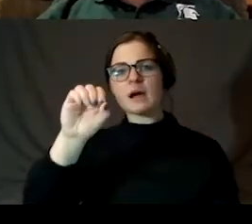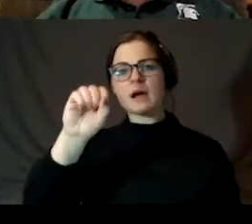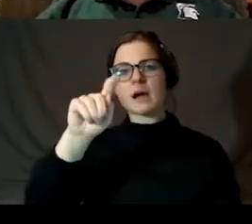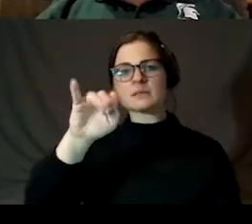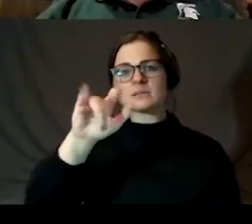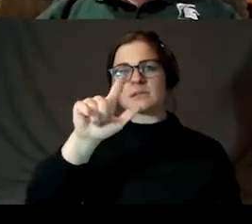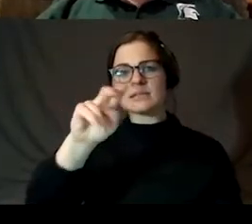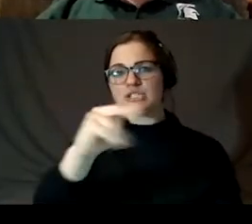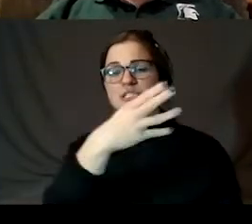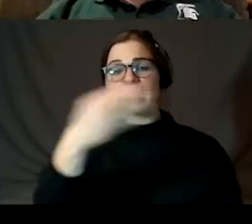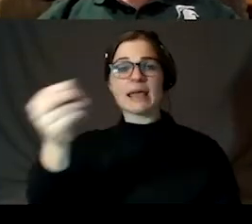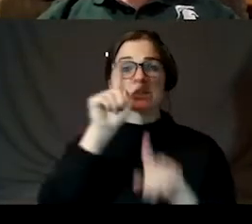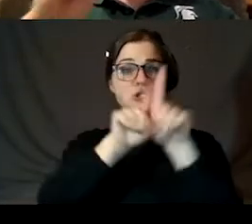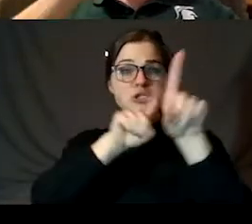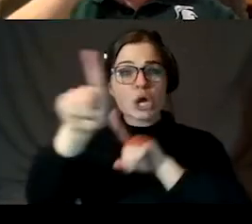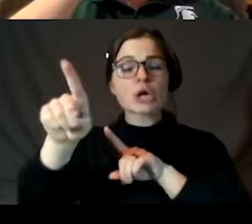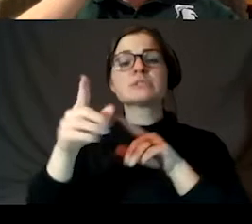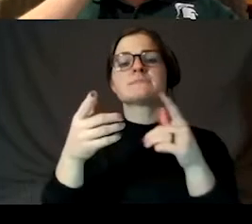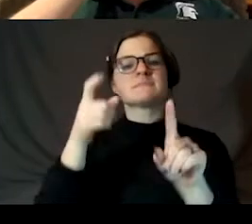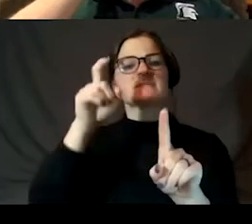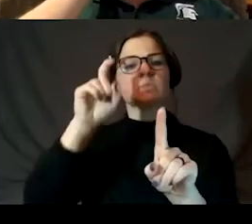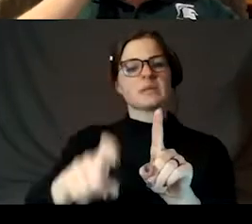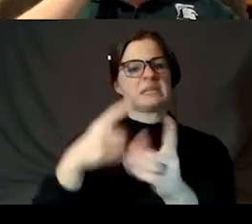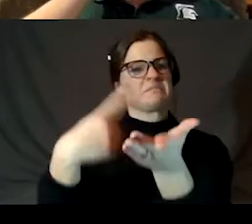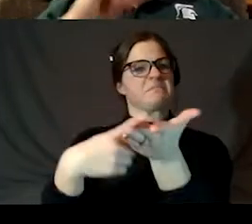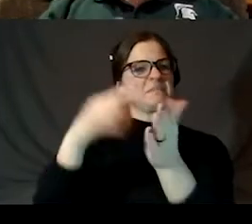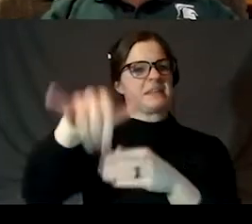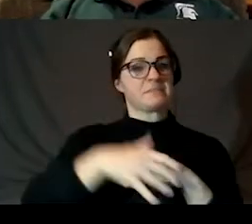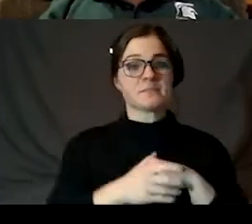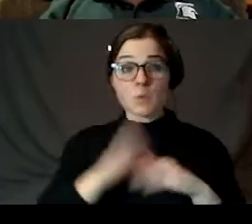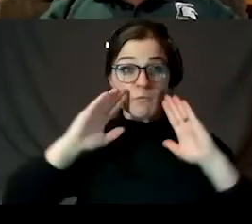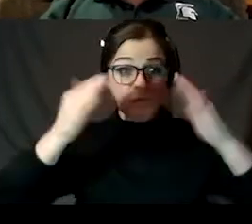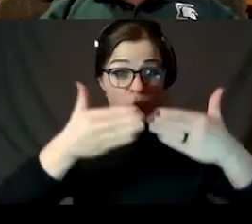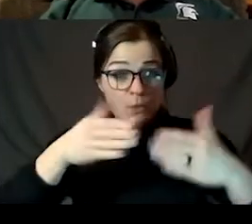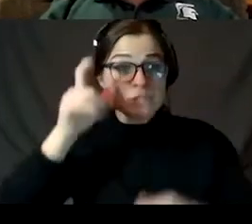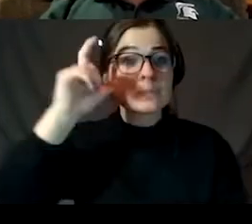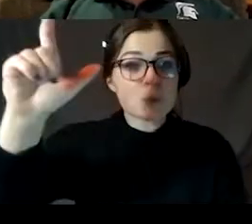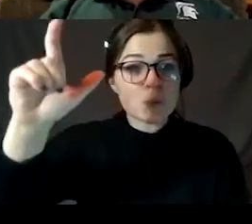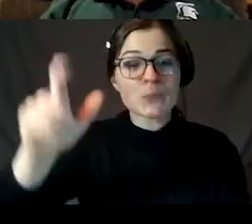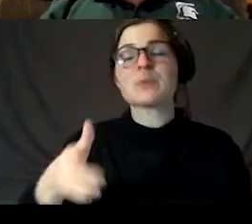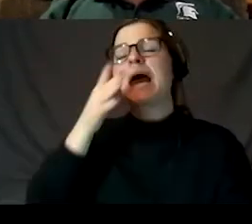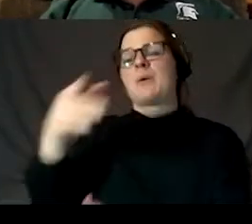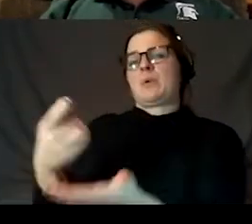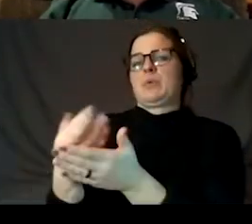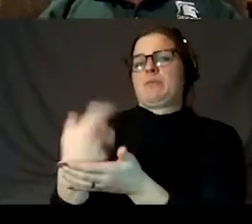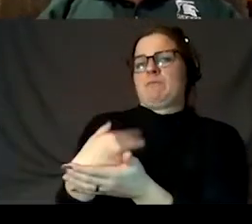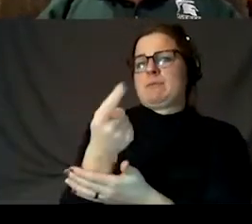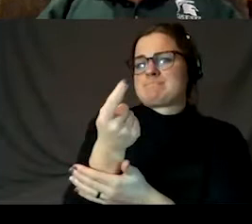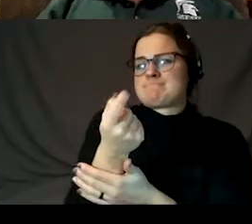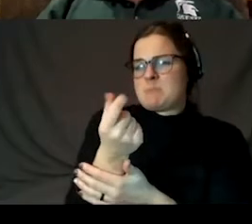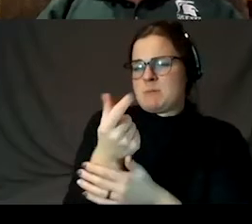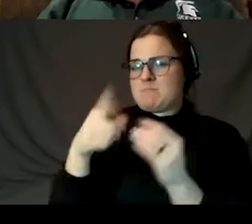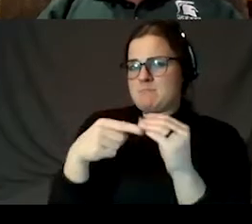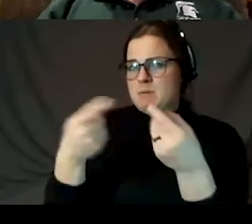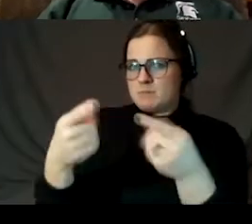the motion of the sky tonight. I think it's time we should look at that. Our focus is on the moon. I'll review a little bit of what we talked about